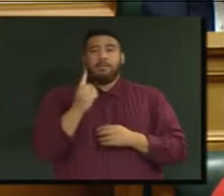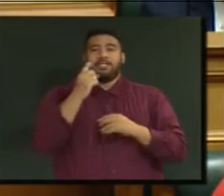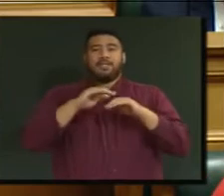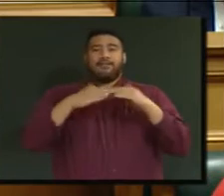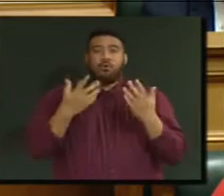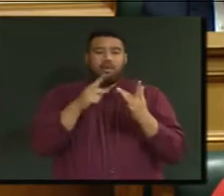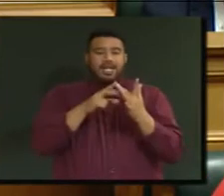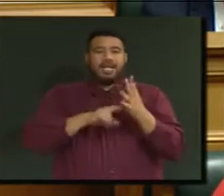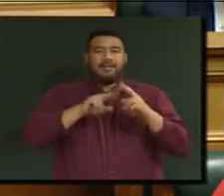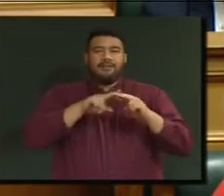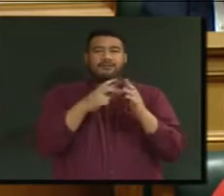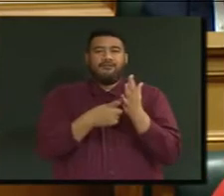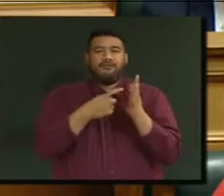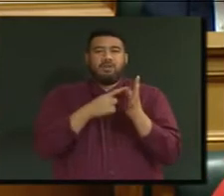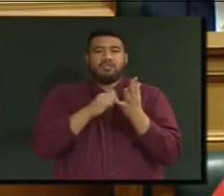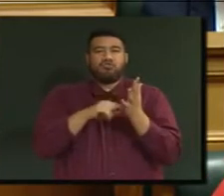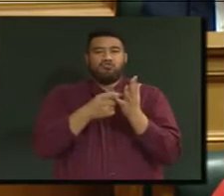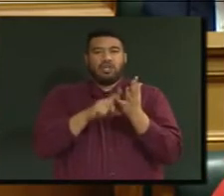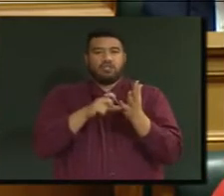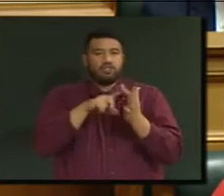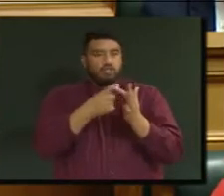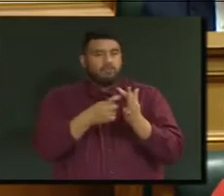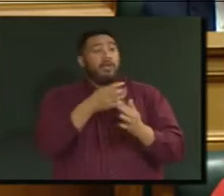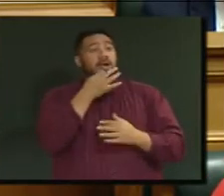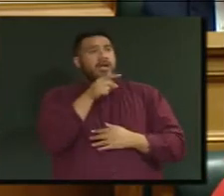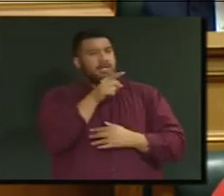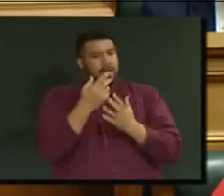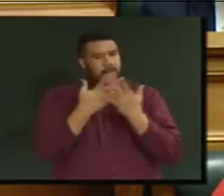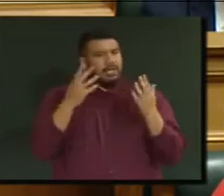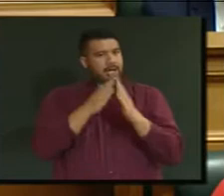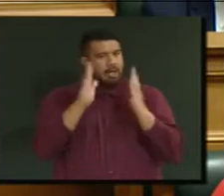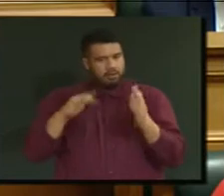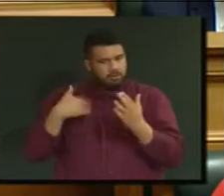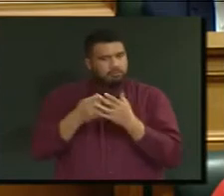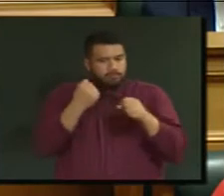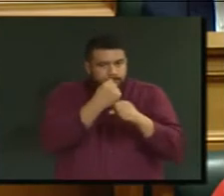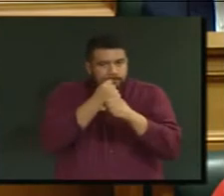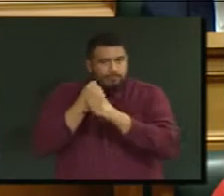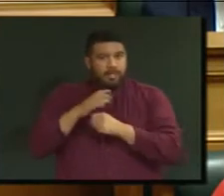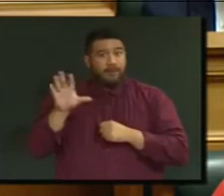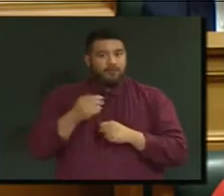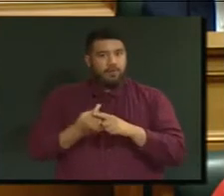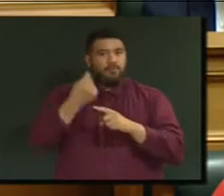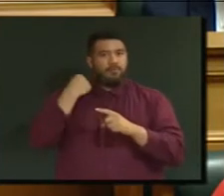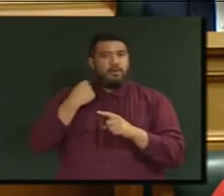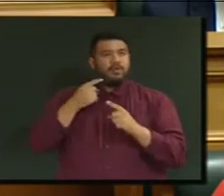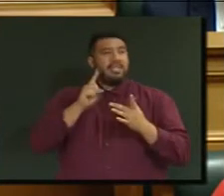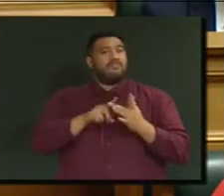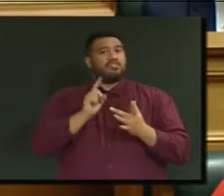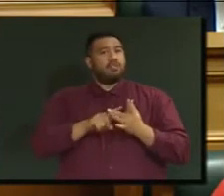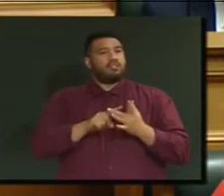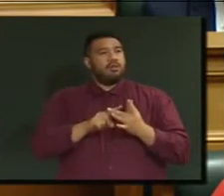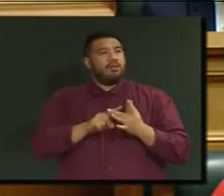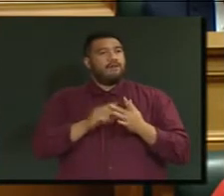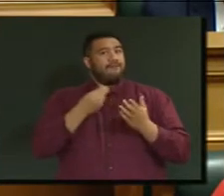How many houses, if any, have been completed as a result of the Housing Infrastructure Fund since